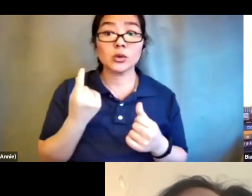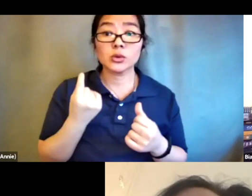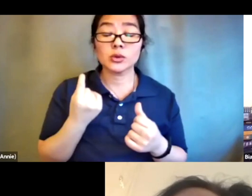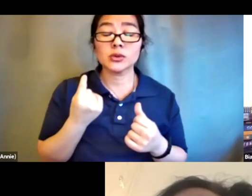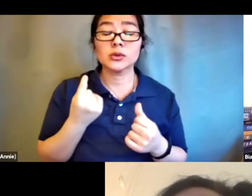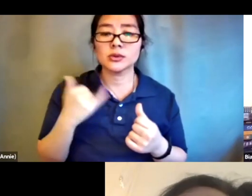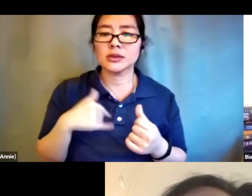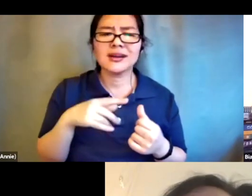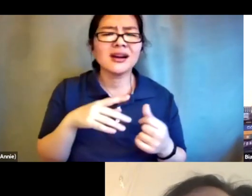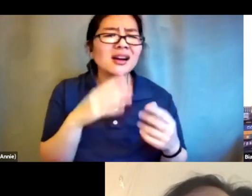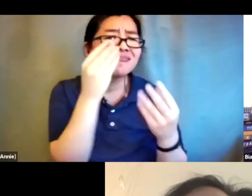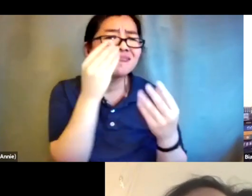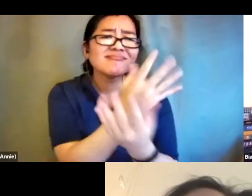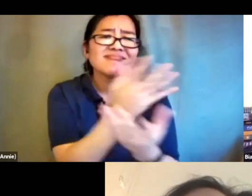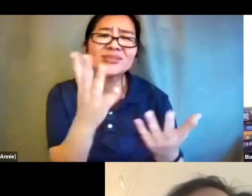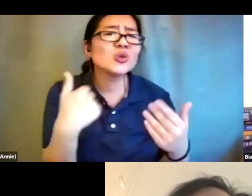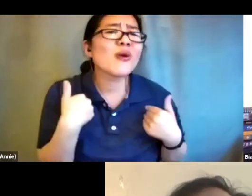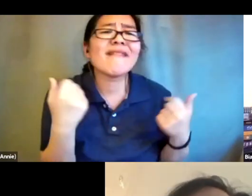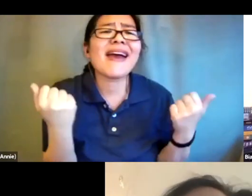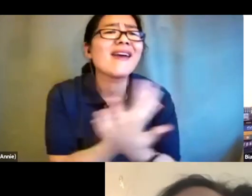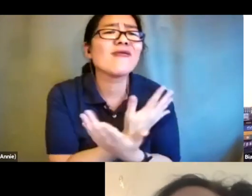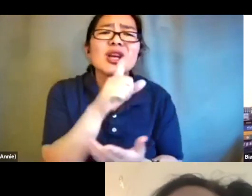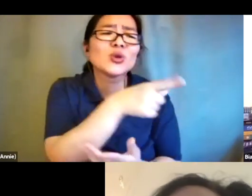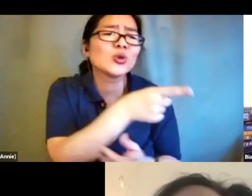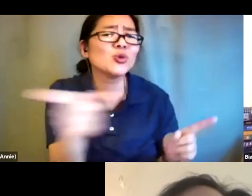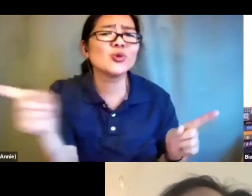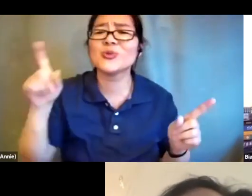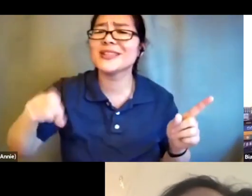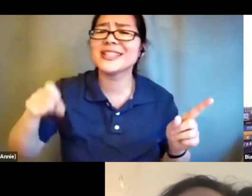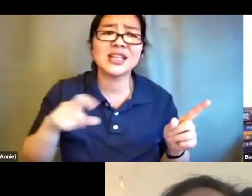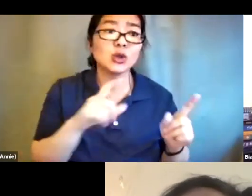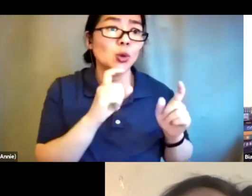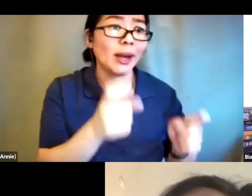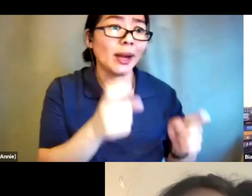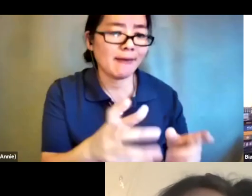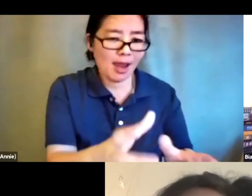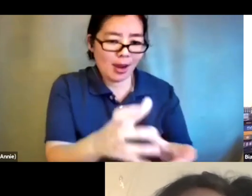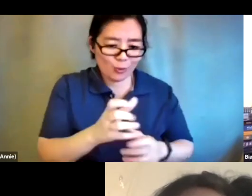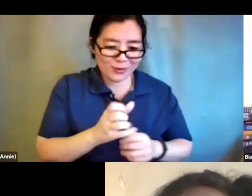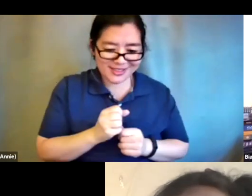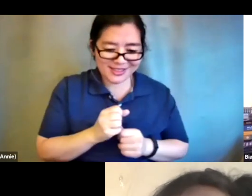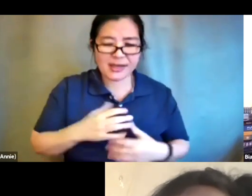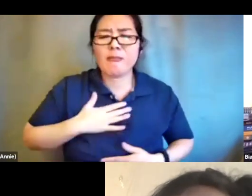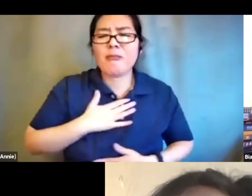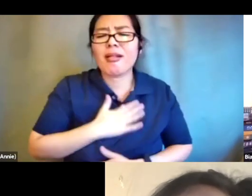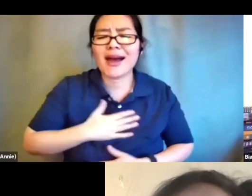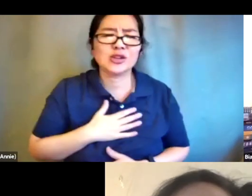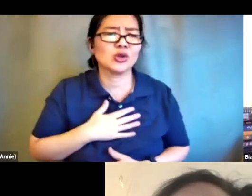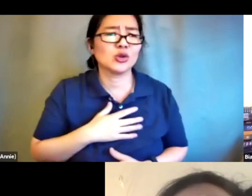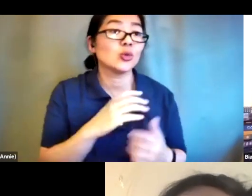everything that you need to give and receive pleasure to love and to feel loved um